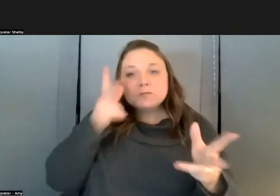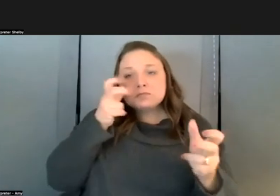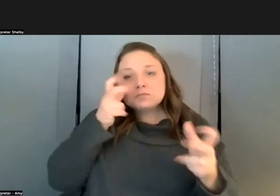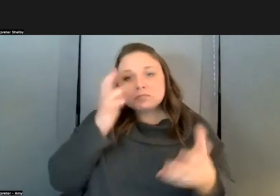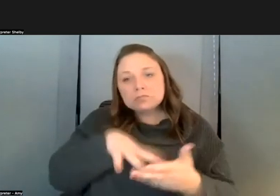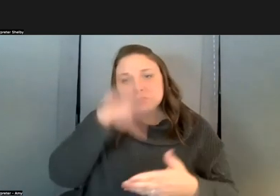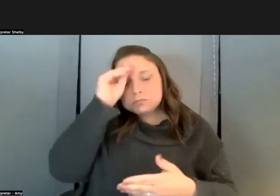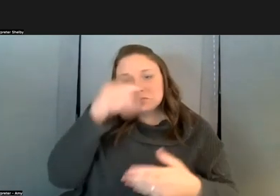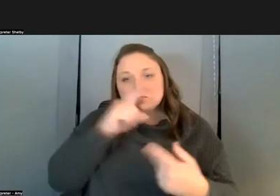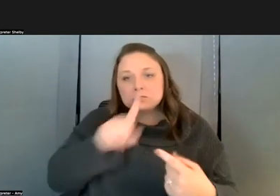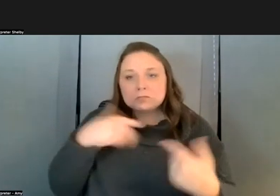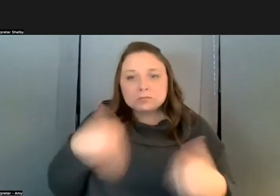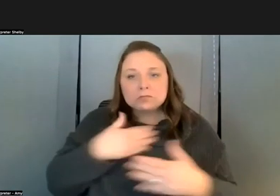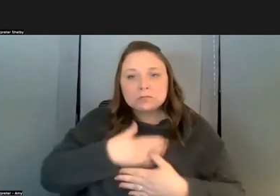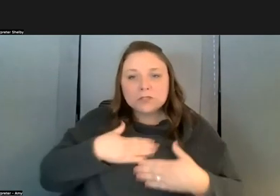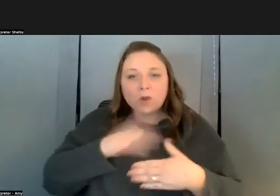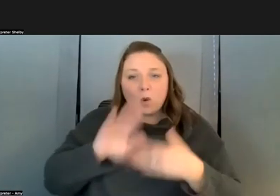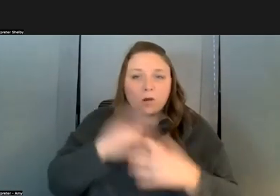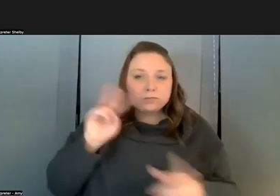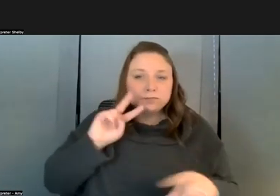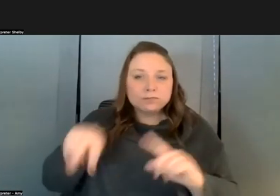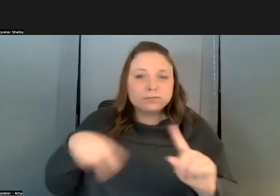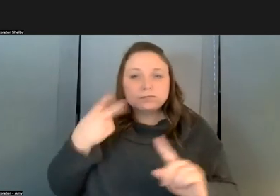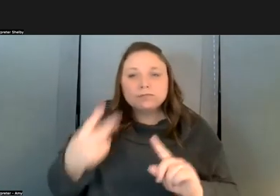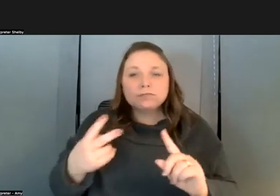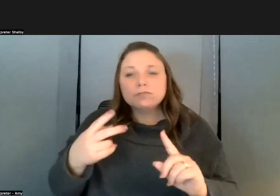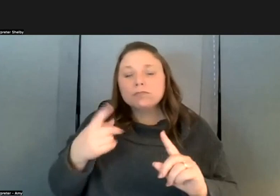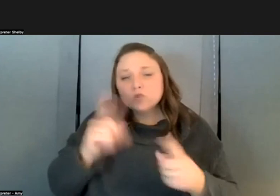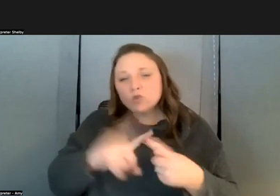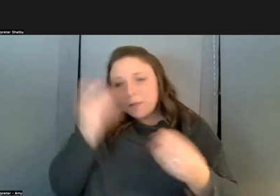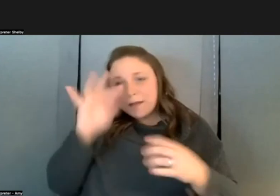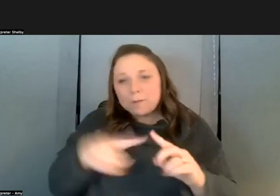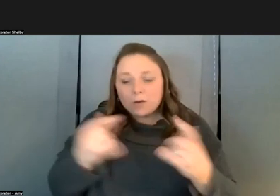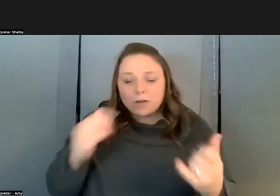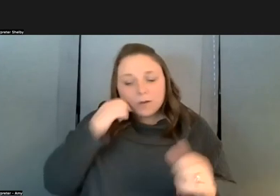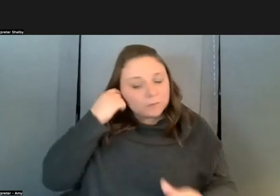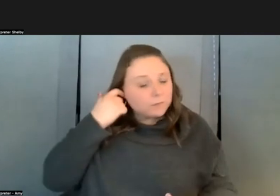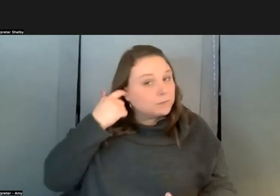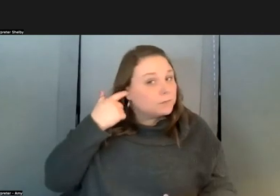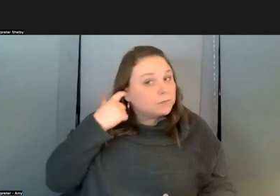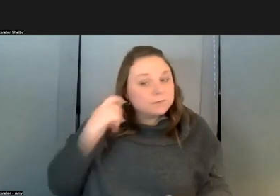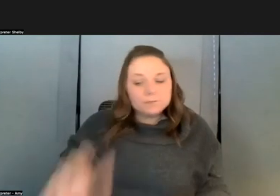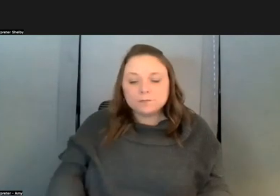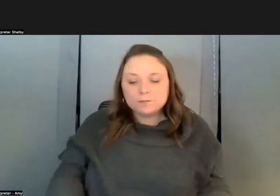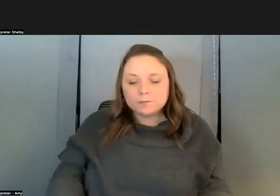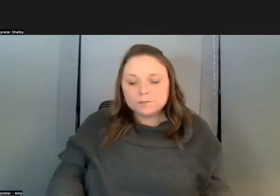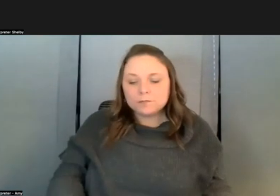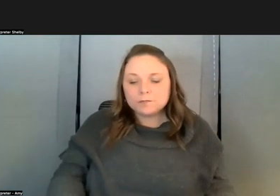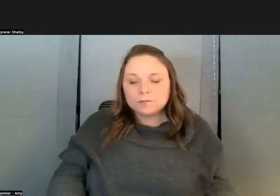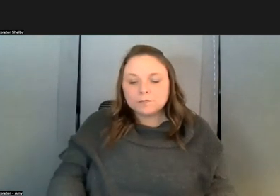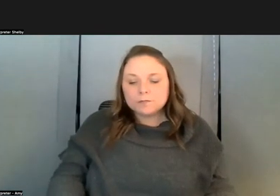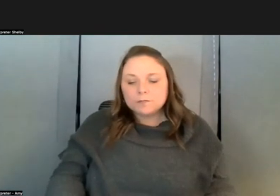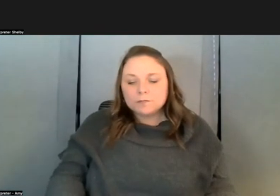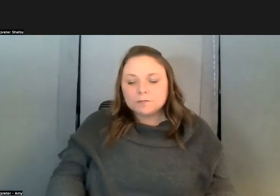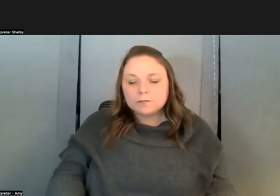appreciate all the viewpoints and the points to ponder yeah i like this phil's